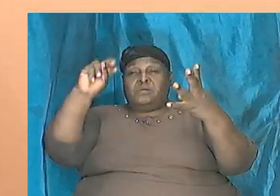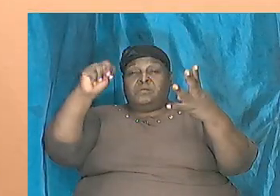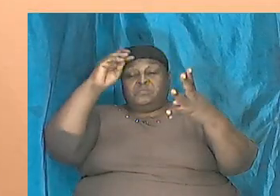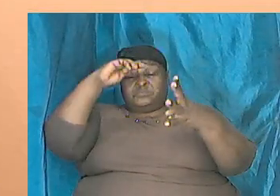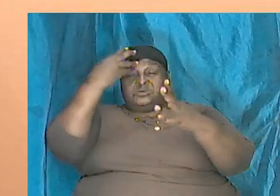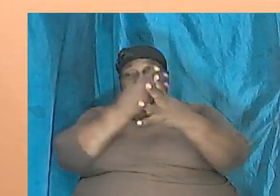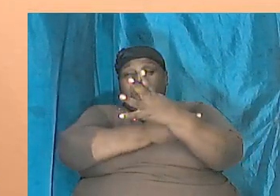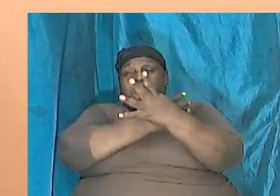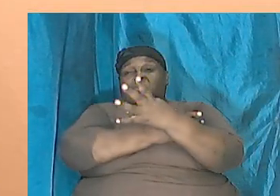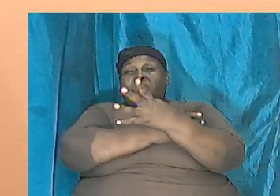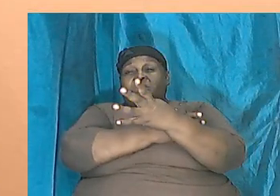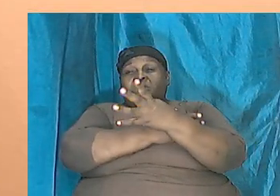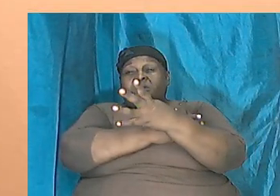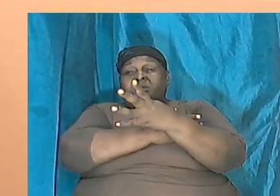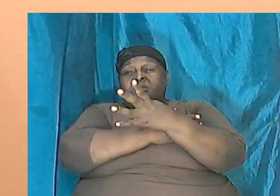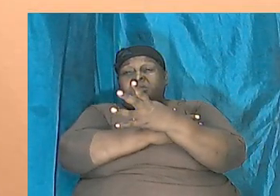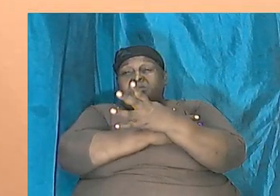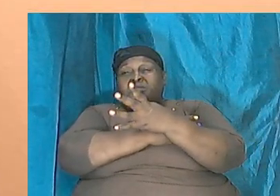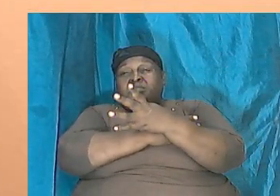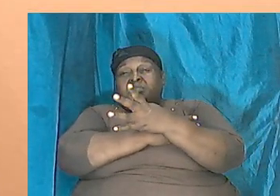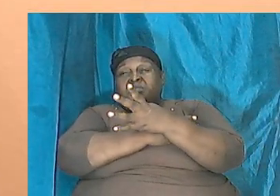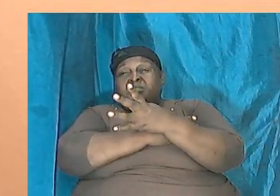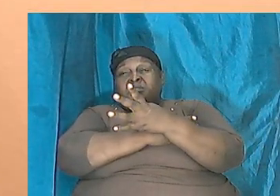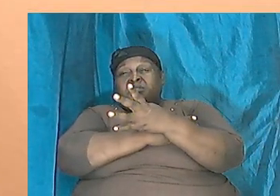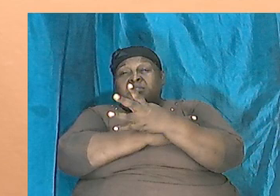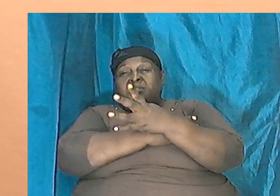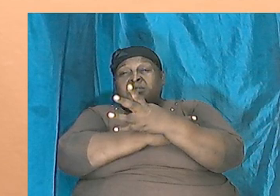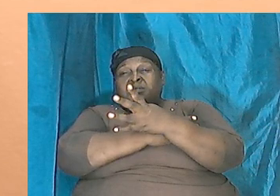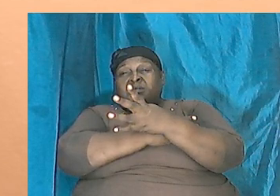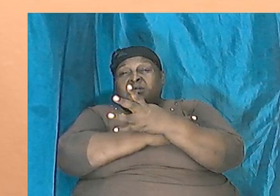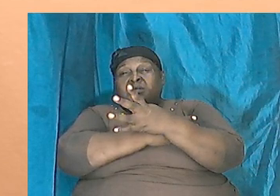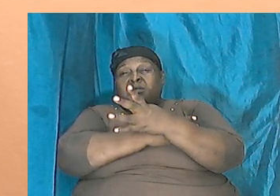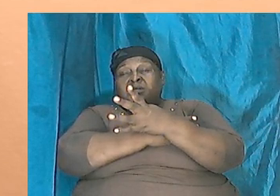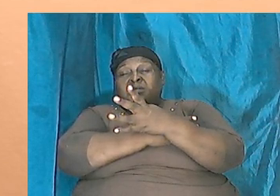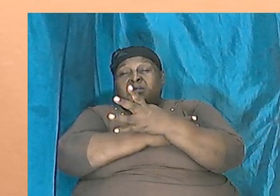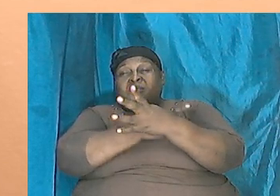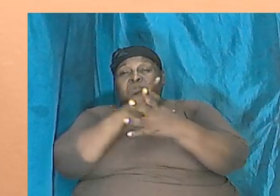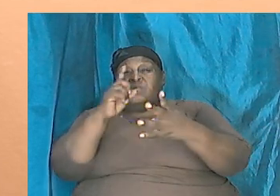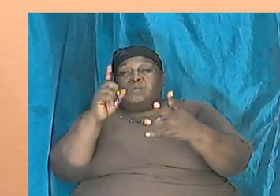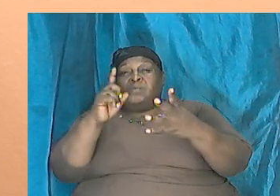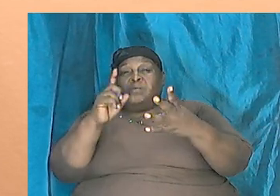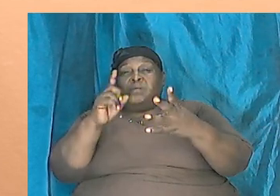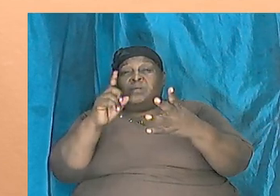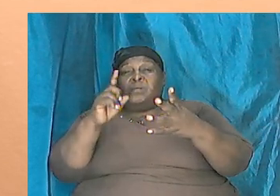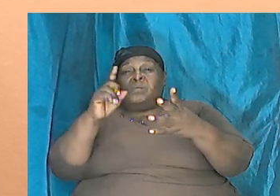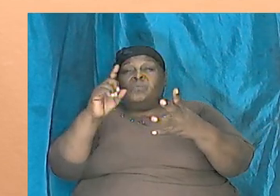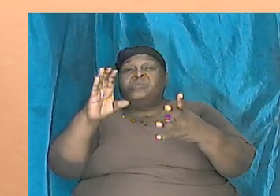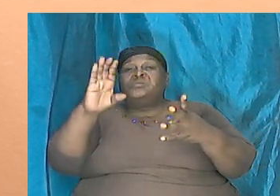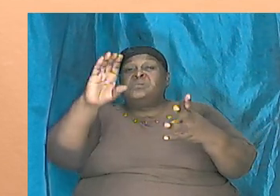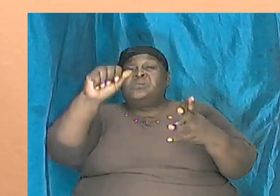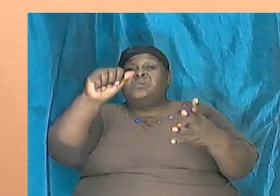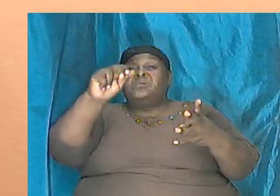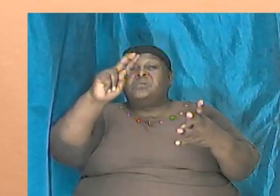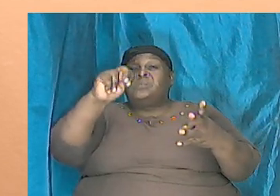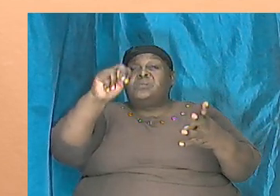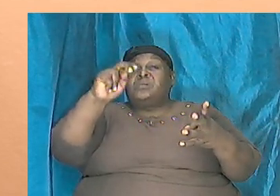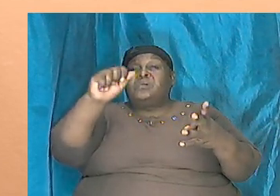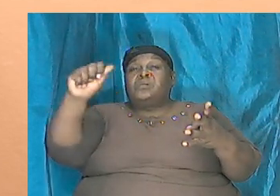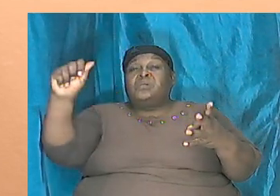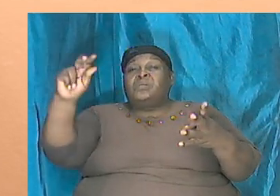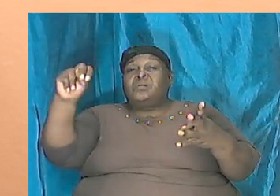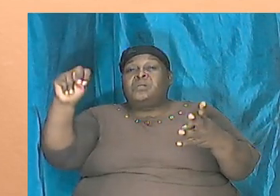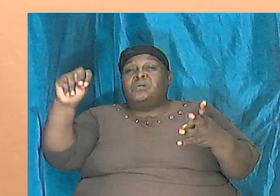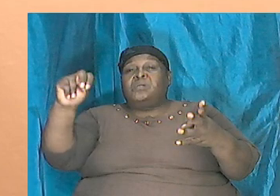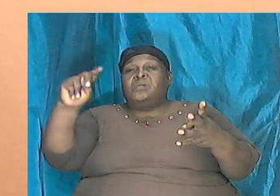was put one of Ham's son was Canaan one of